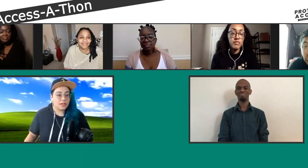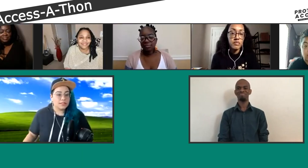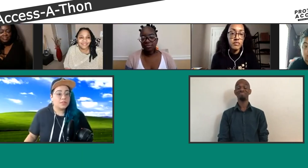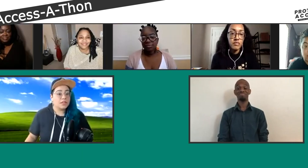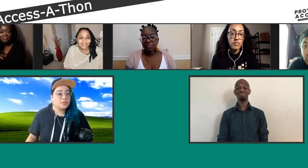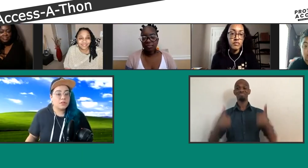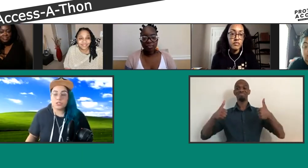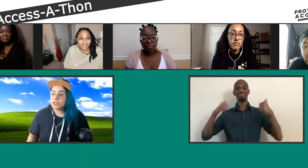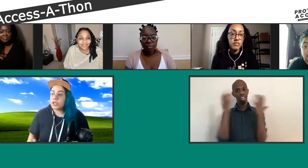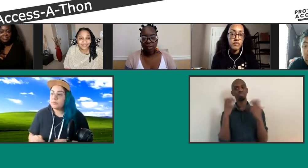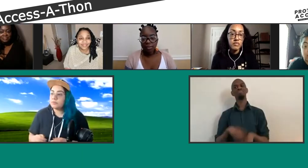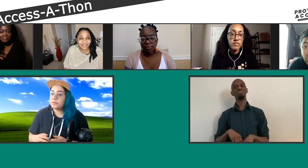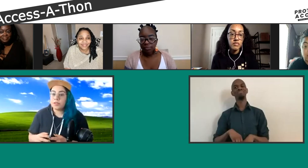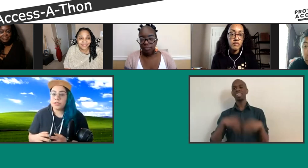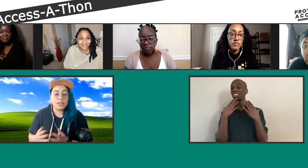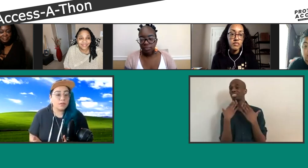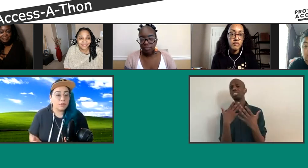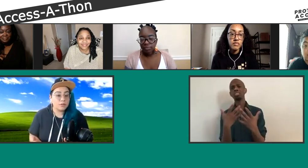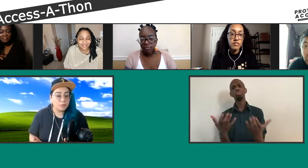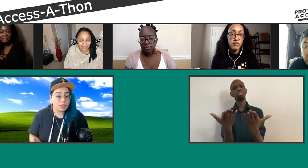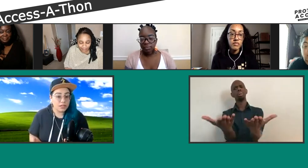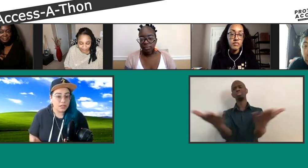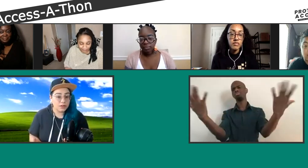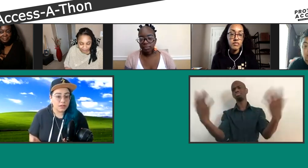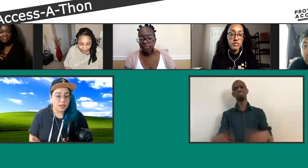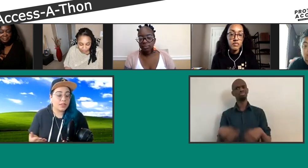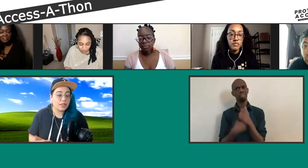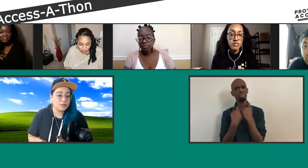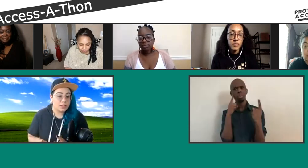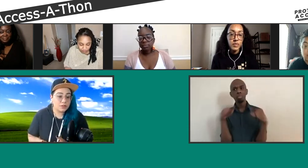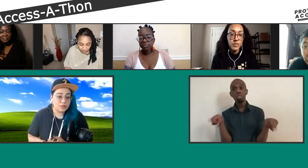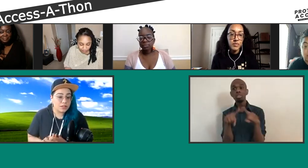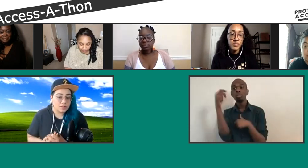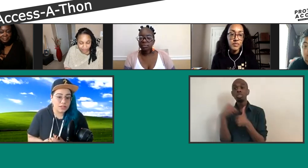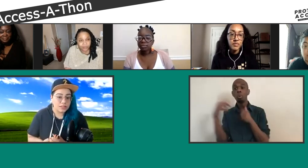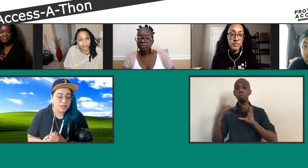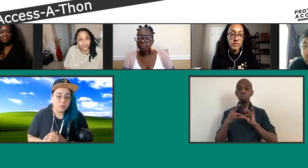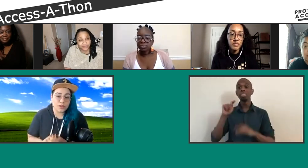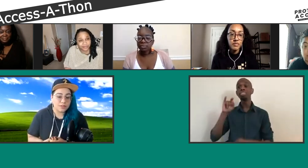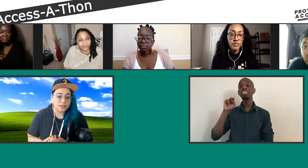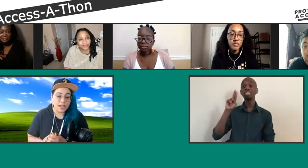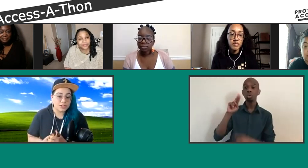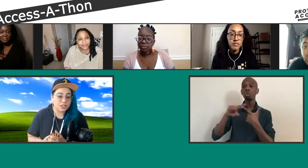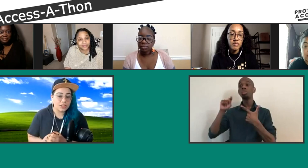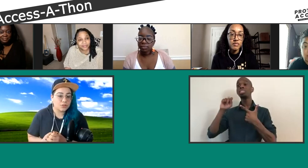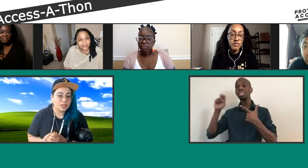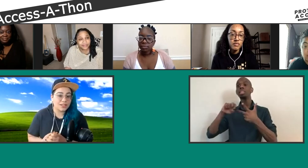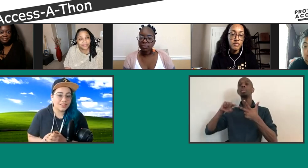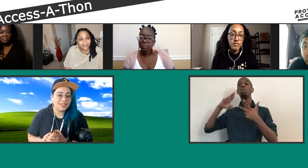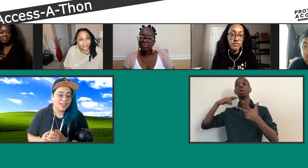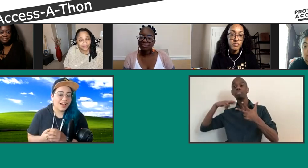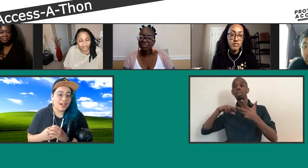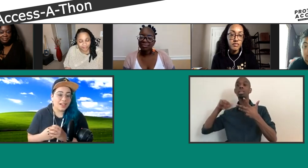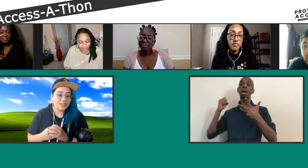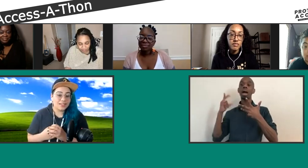Okay. Awesome. Thank you so much. Um, thank you everyone for being here again. Thank you, Tinu. Thank you, T. Thank you, Raven, Ashley, Julia.